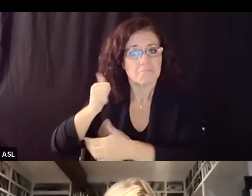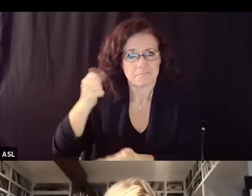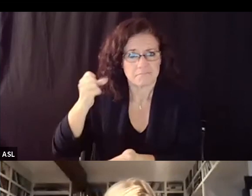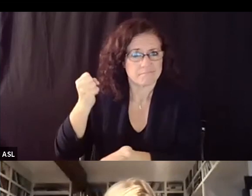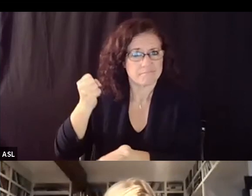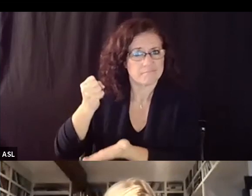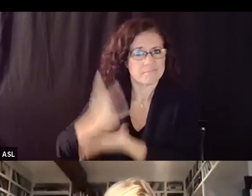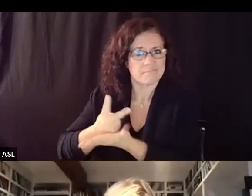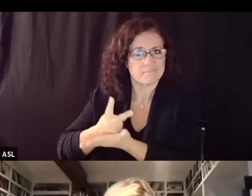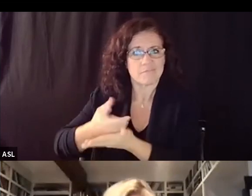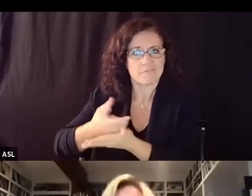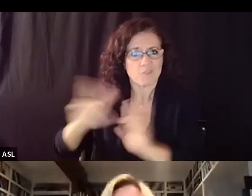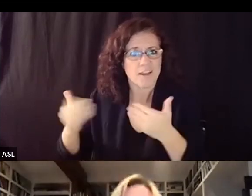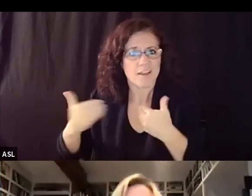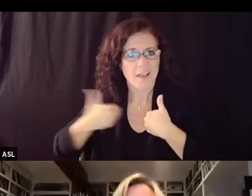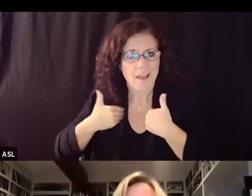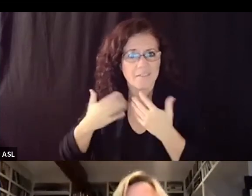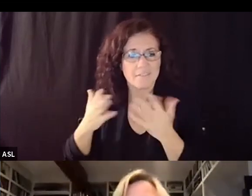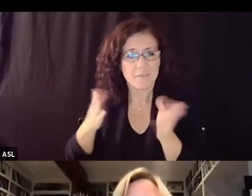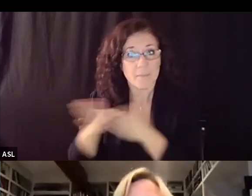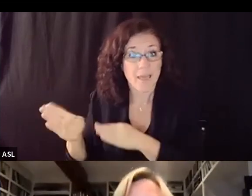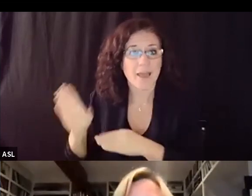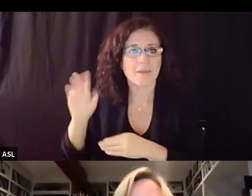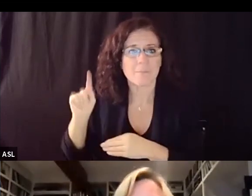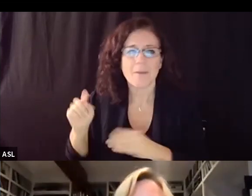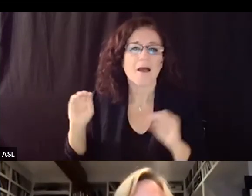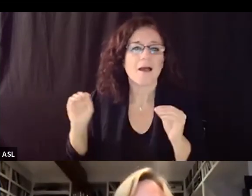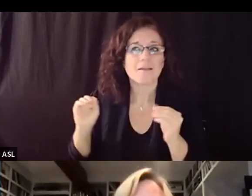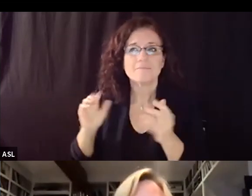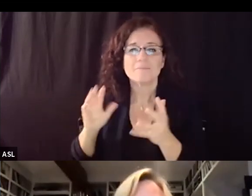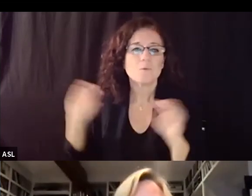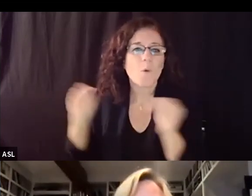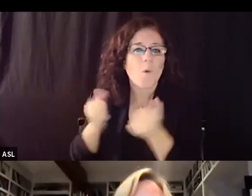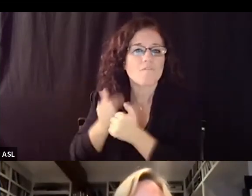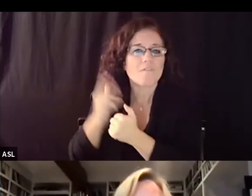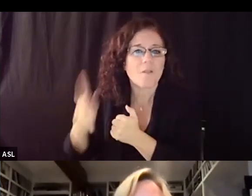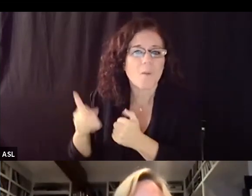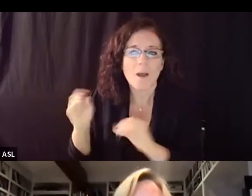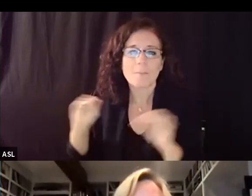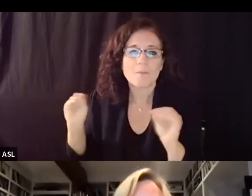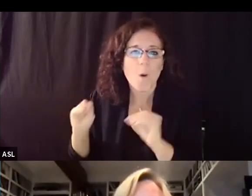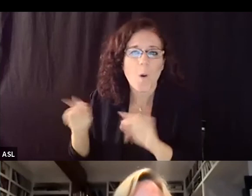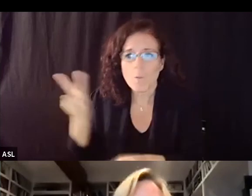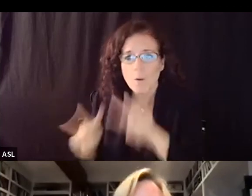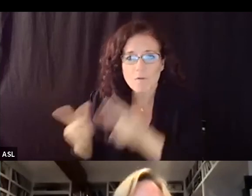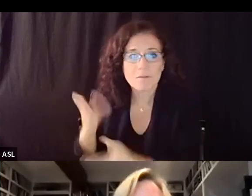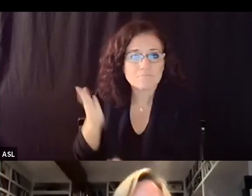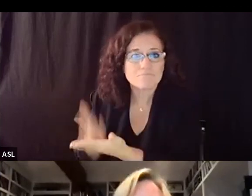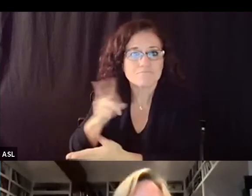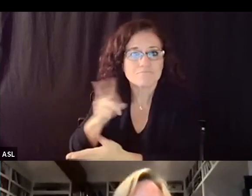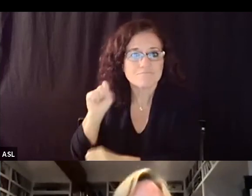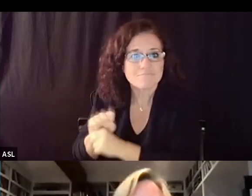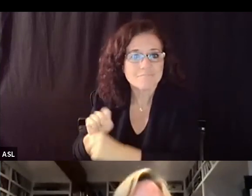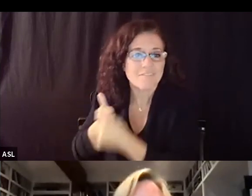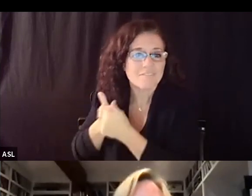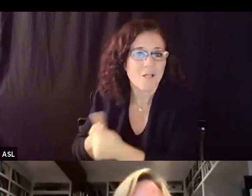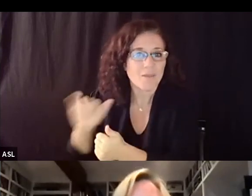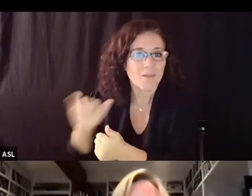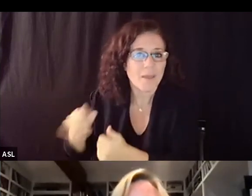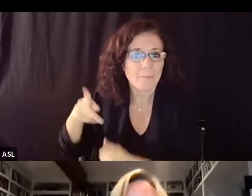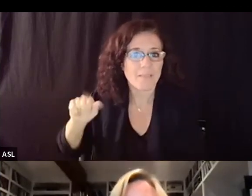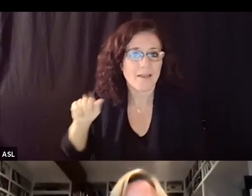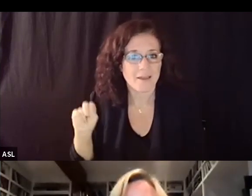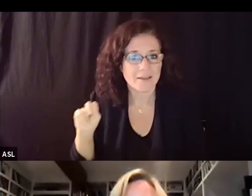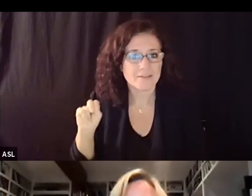where do complaints go uh how do we know that that this is valid i can tell you in santa barbara county if there's a concern by